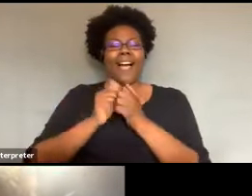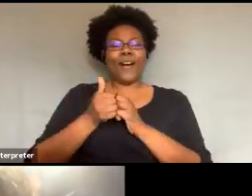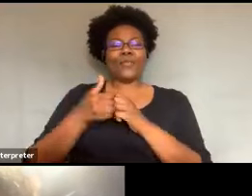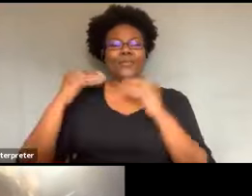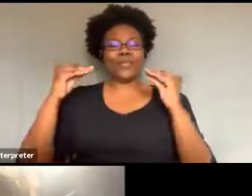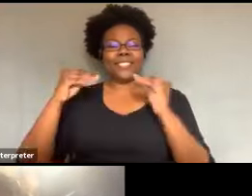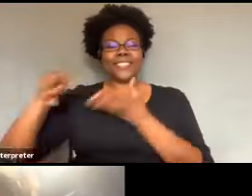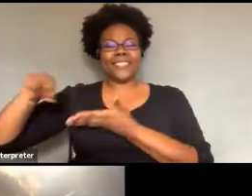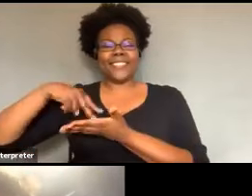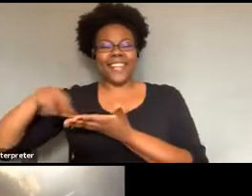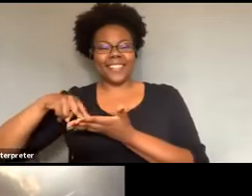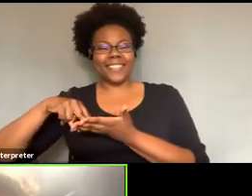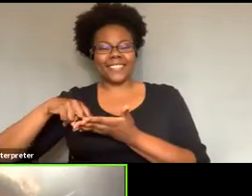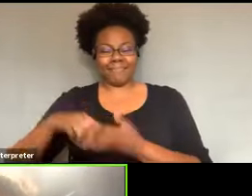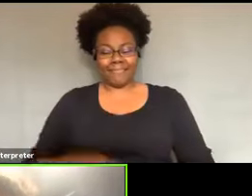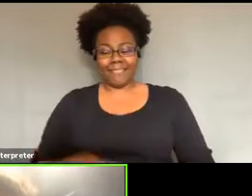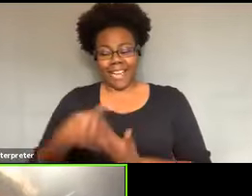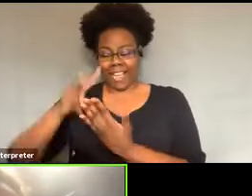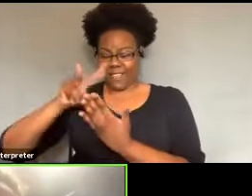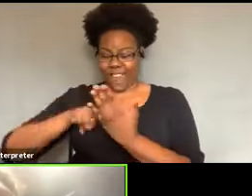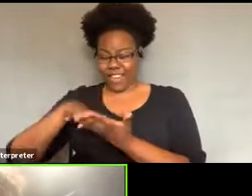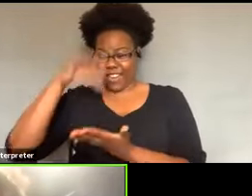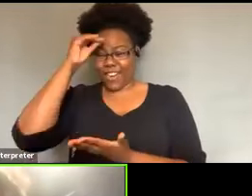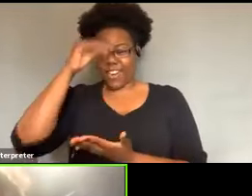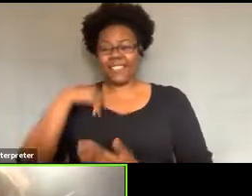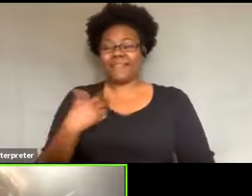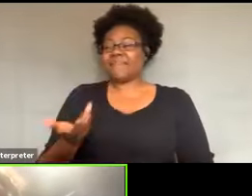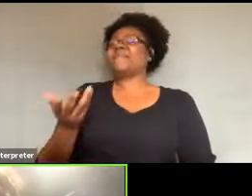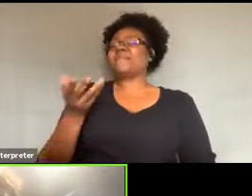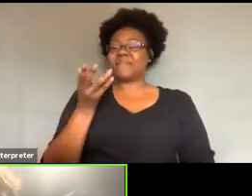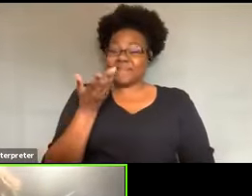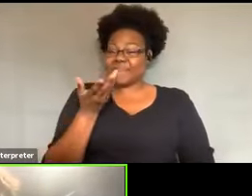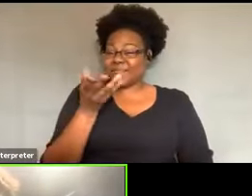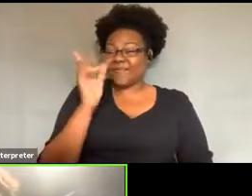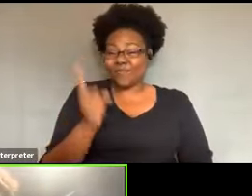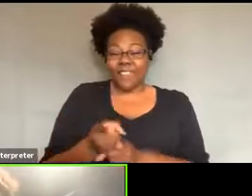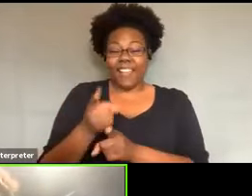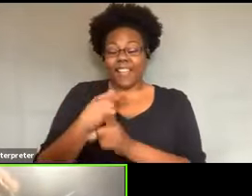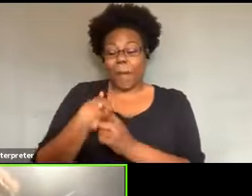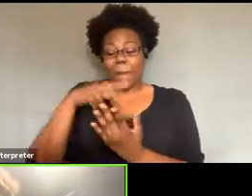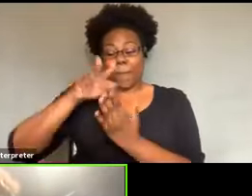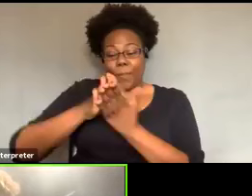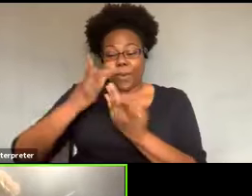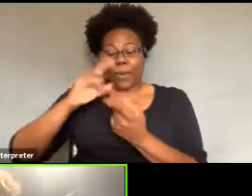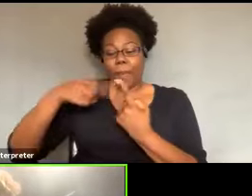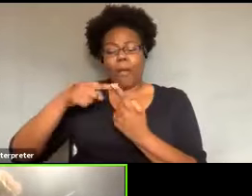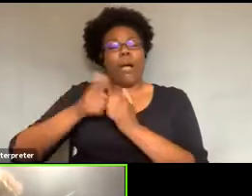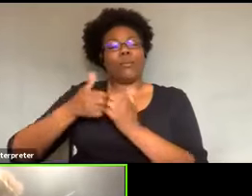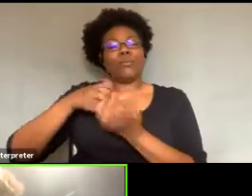That was basically exactly what it was. It was a book about how to teach dance. We had been working